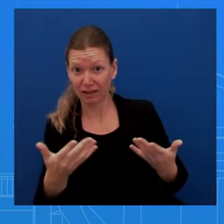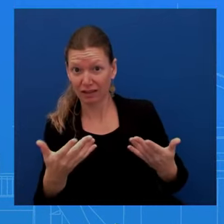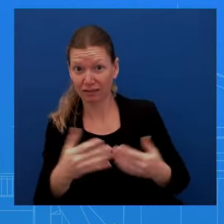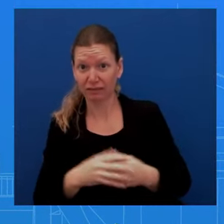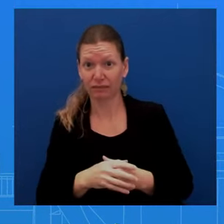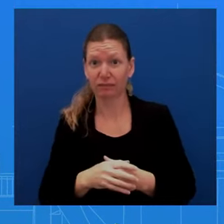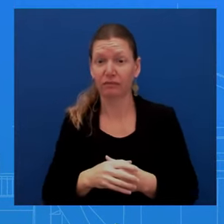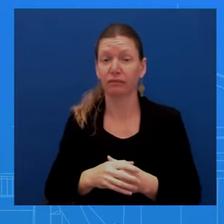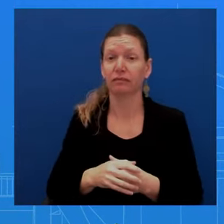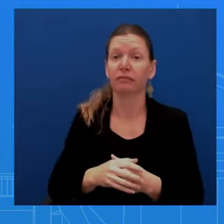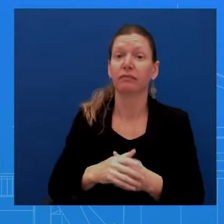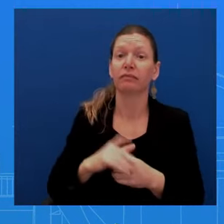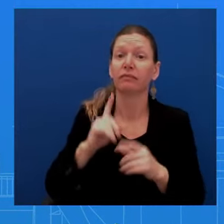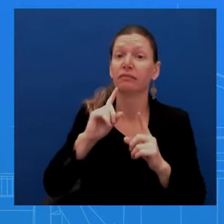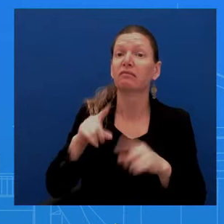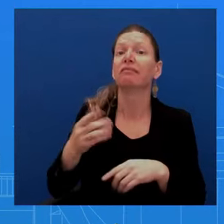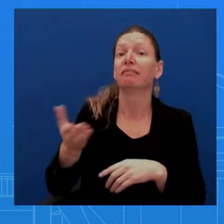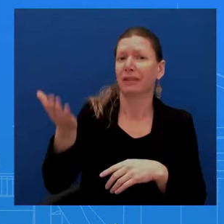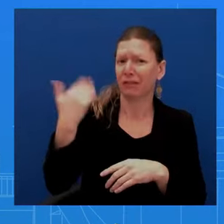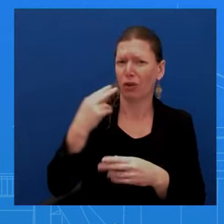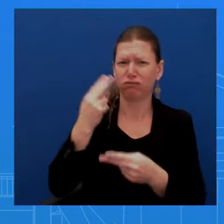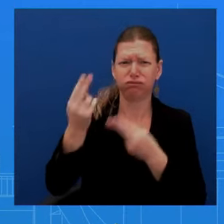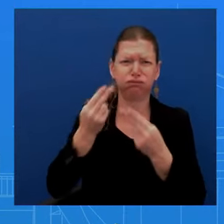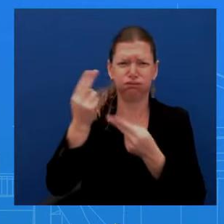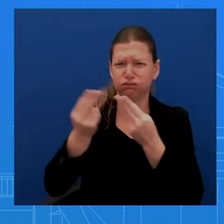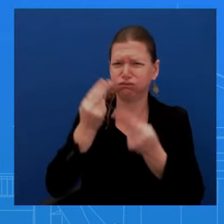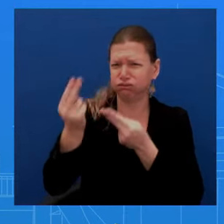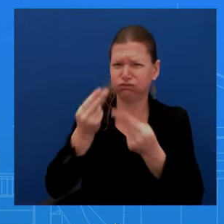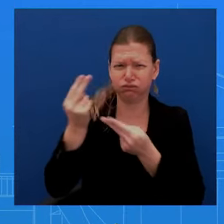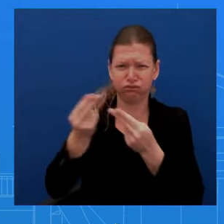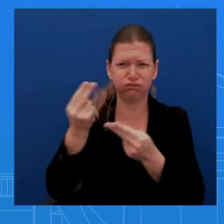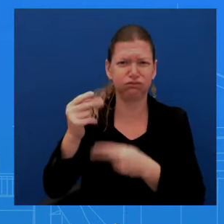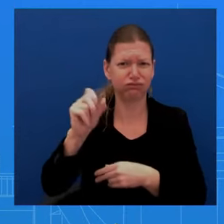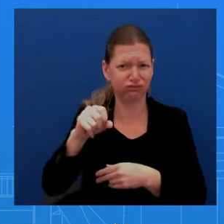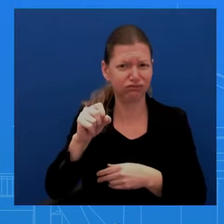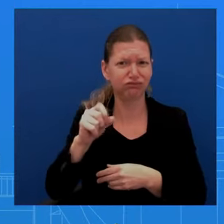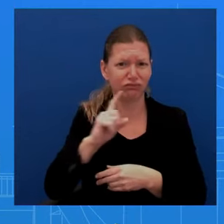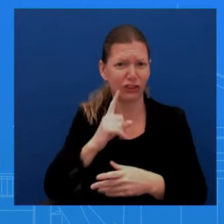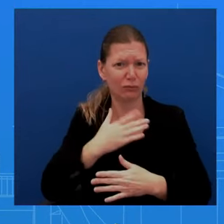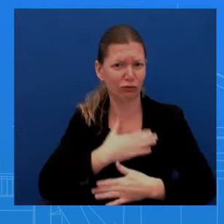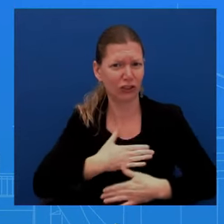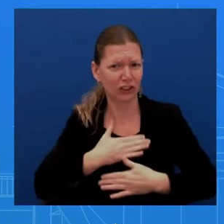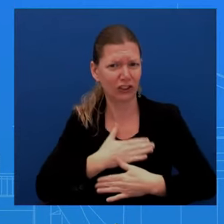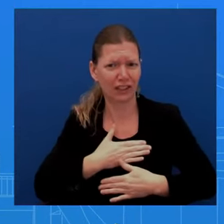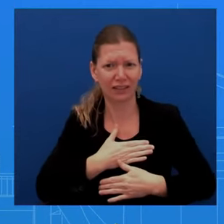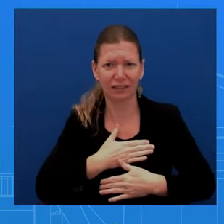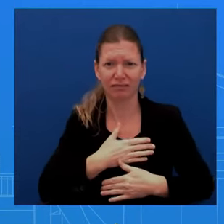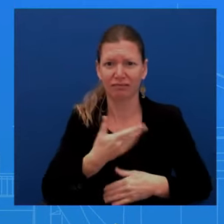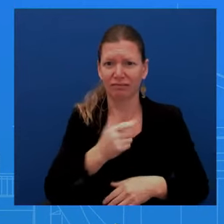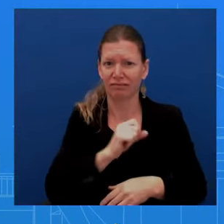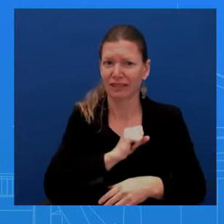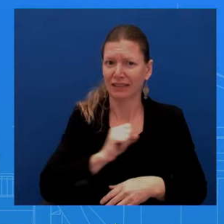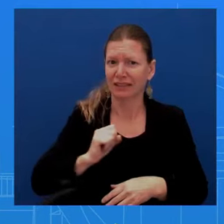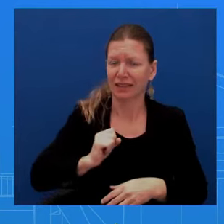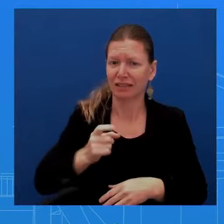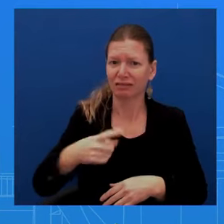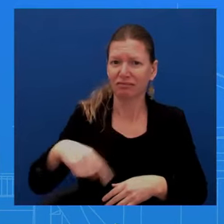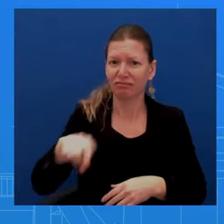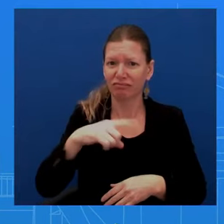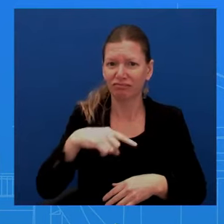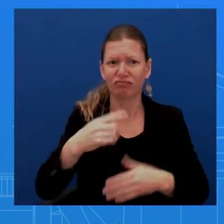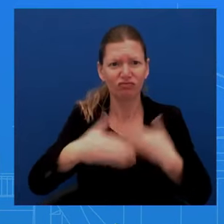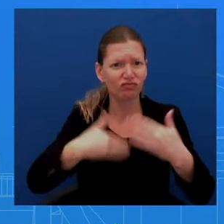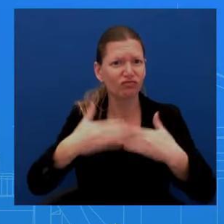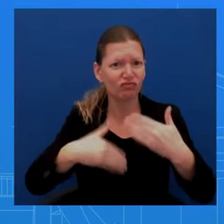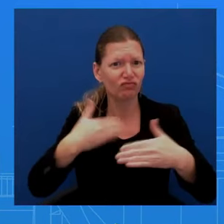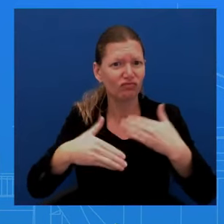movement on our nominations. So we appreciate that. We appreciate, uh, certainly the Senate for moving, uh, in that rapid, uh, rapid pace. Obviously, we